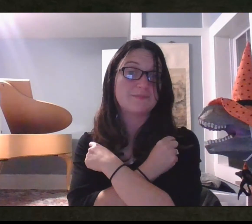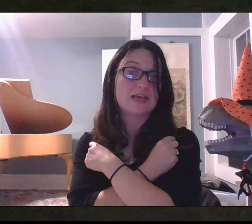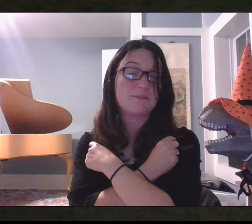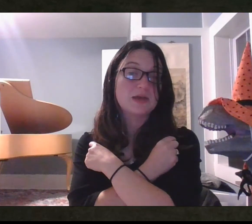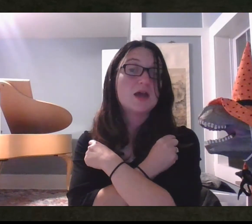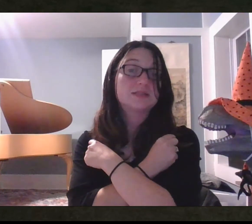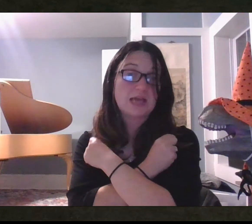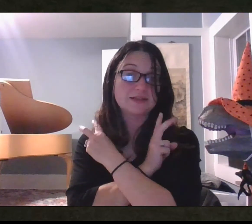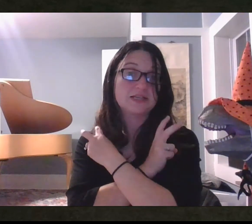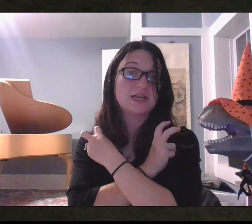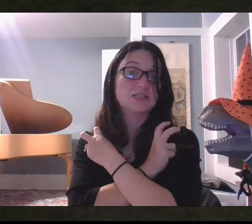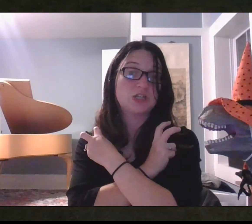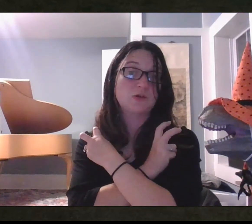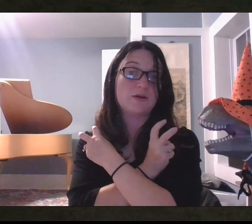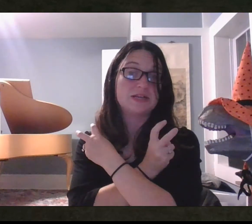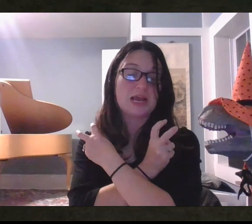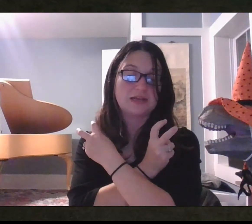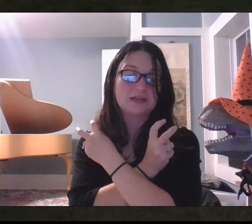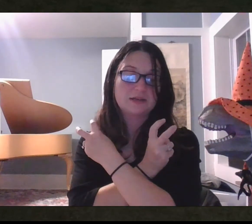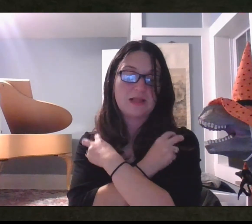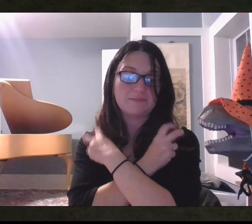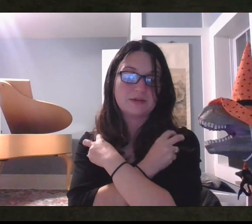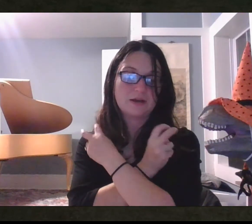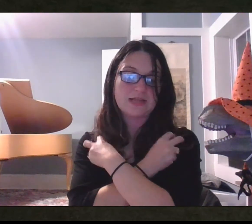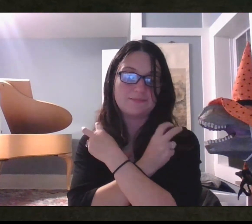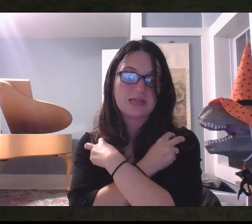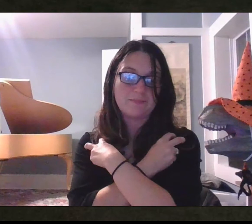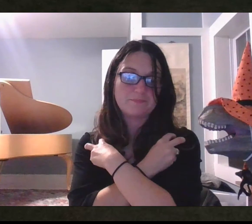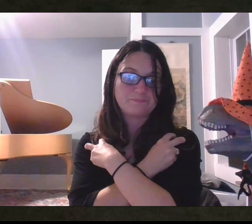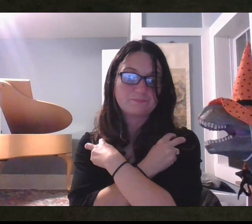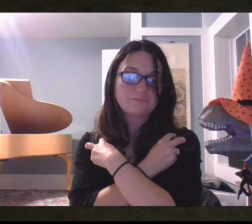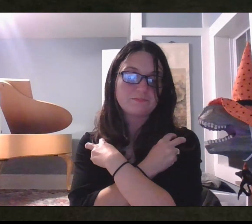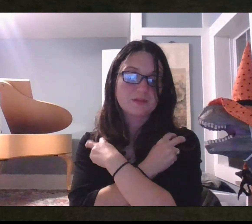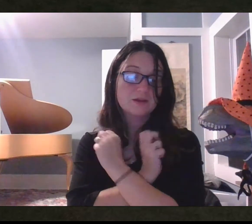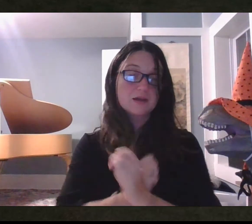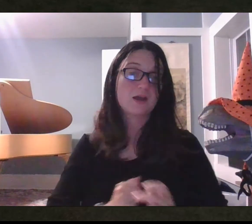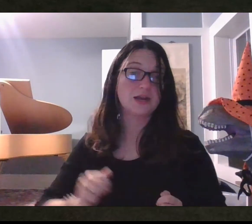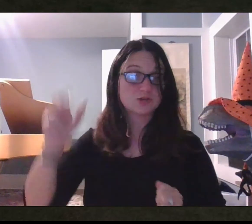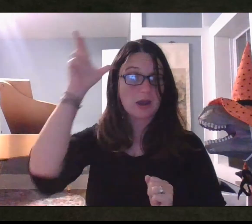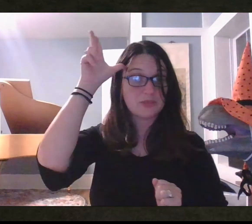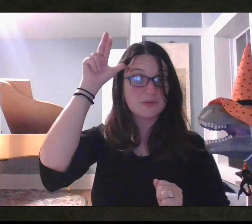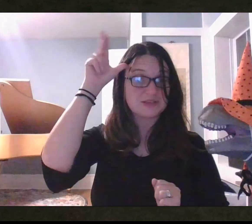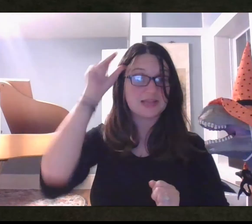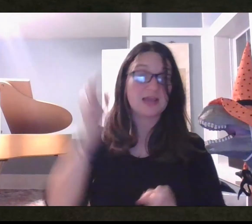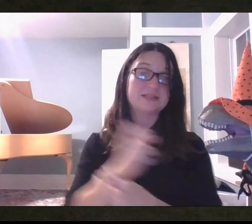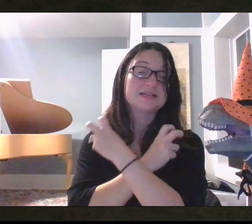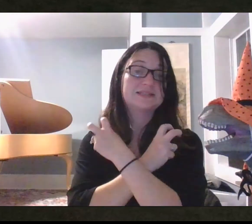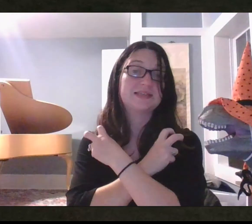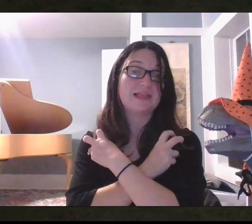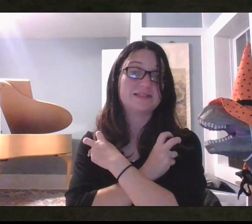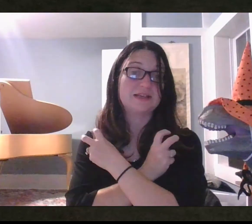One finger, tap, tap. Skeleton is two on each hand. Clap, or tap, tap. Got it? Try it with me,